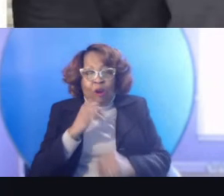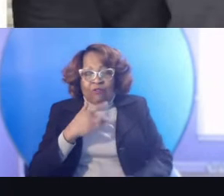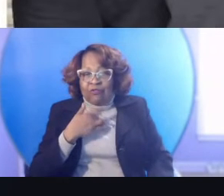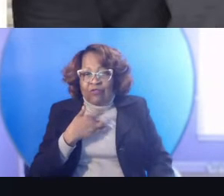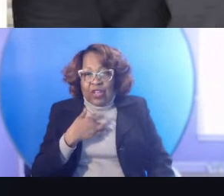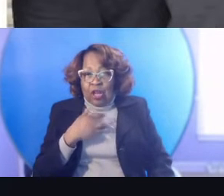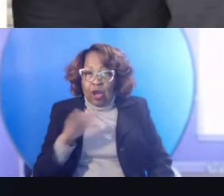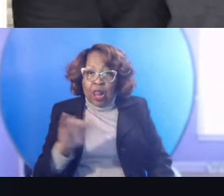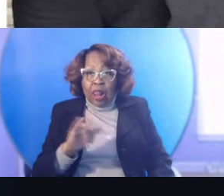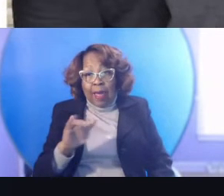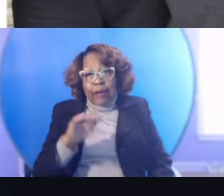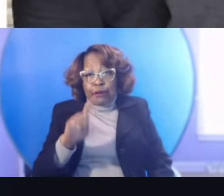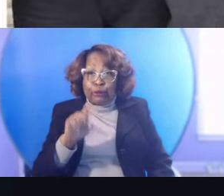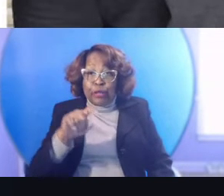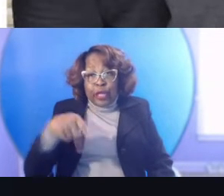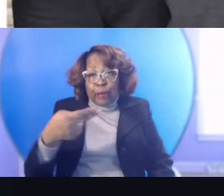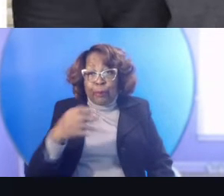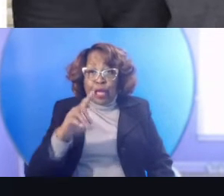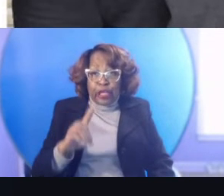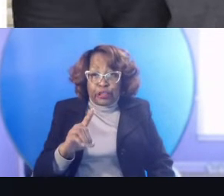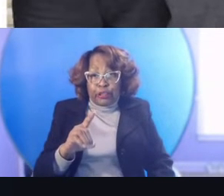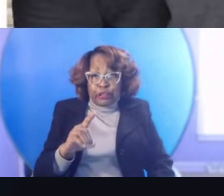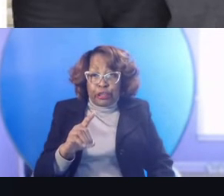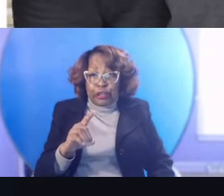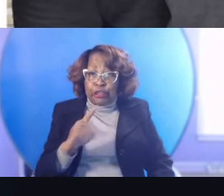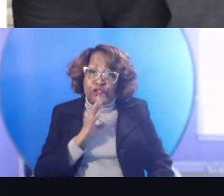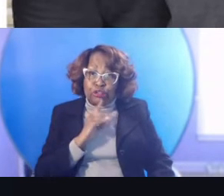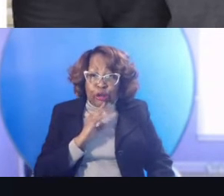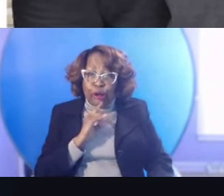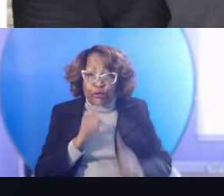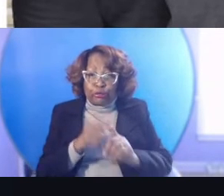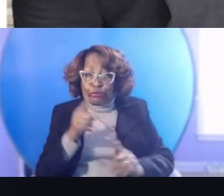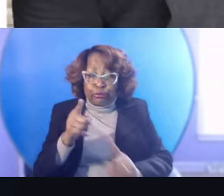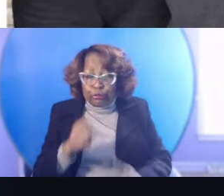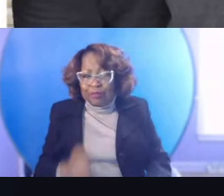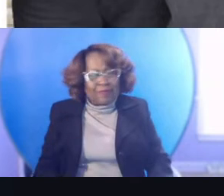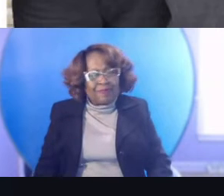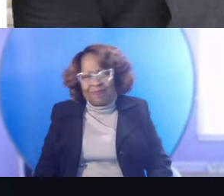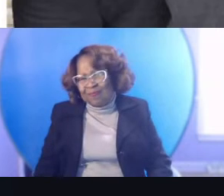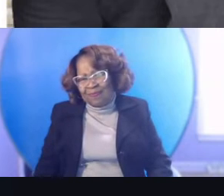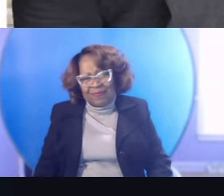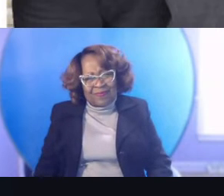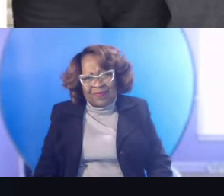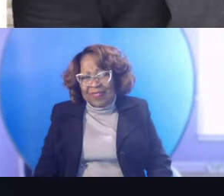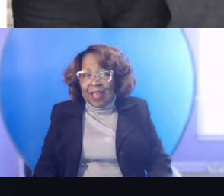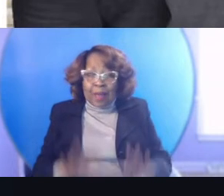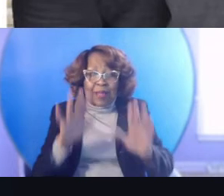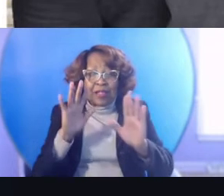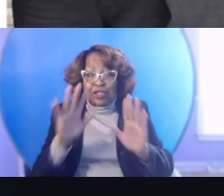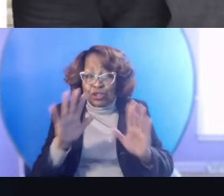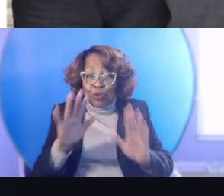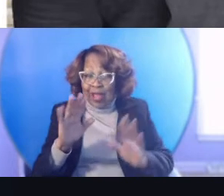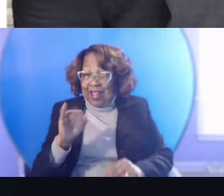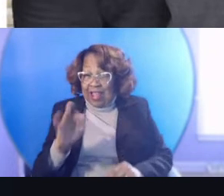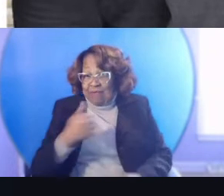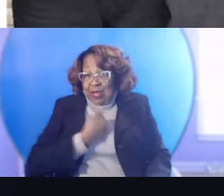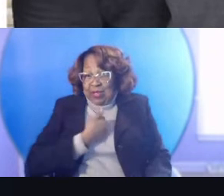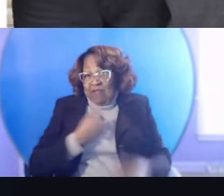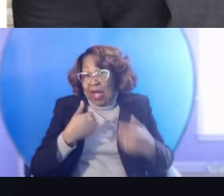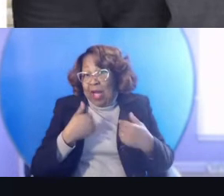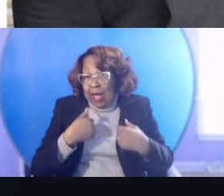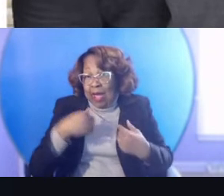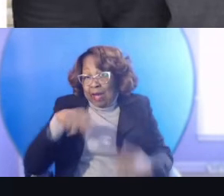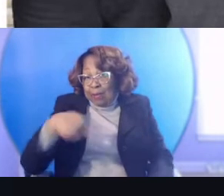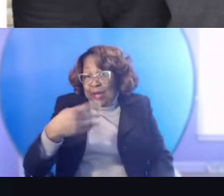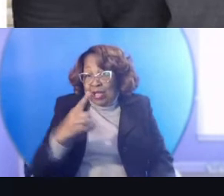HD is talking to them. and it's, it's great if I did have a PhD in, in